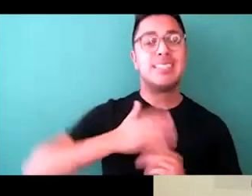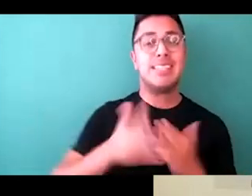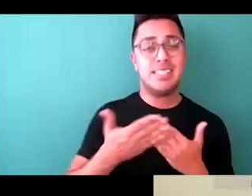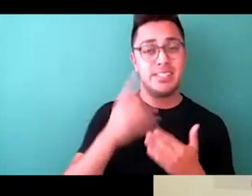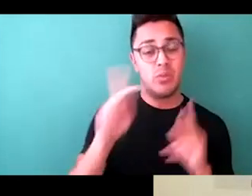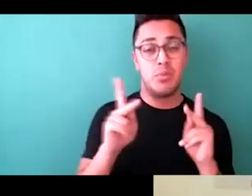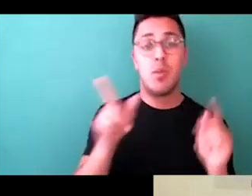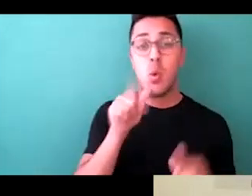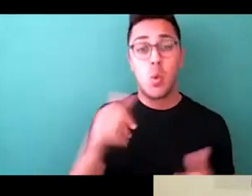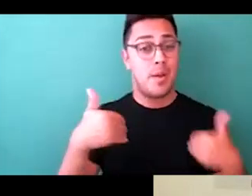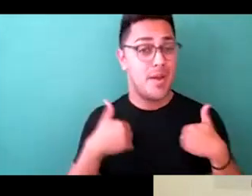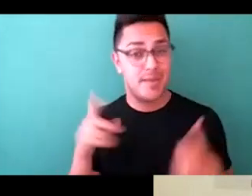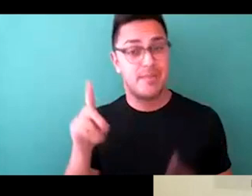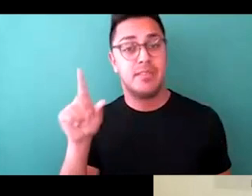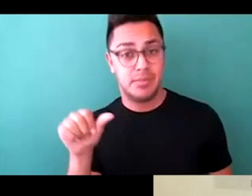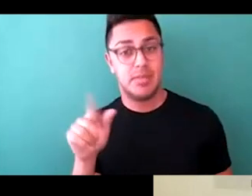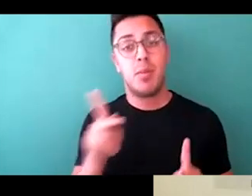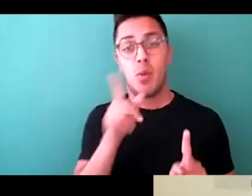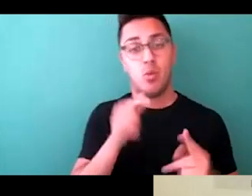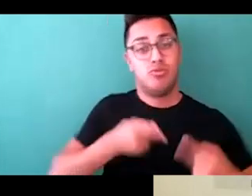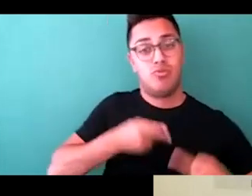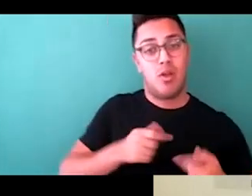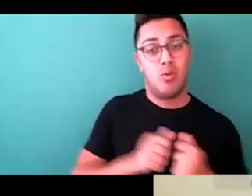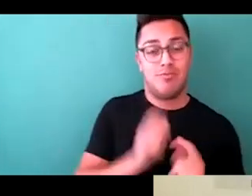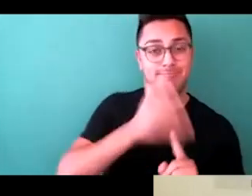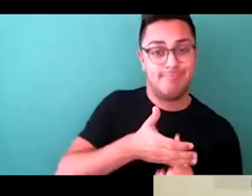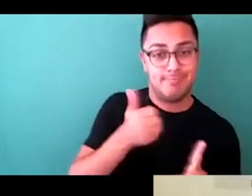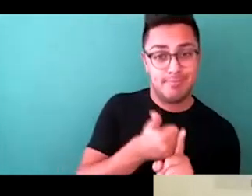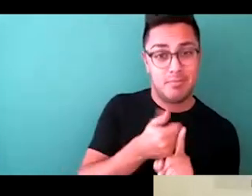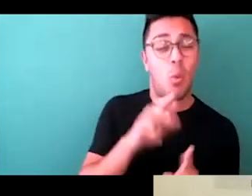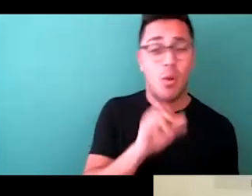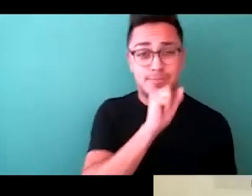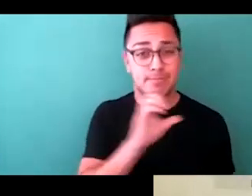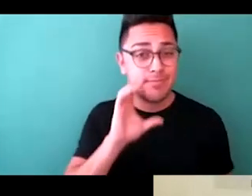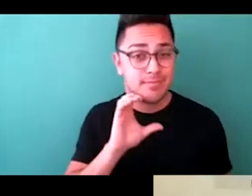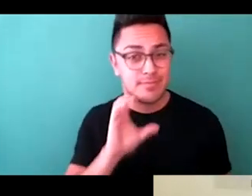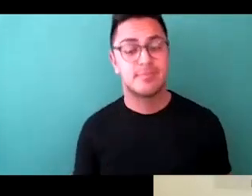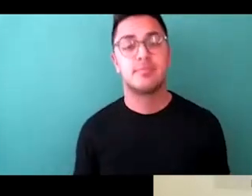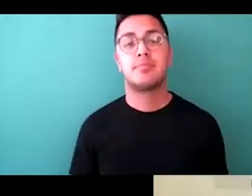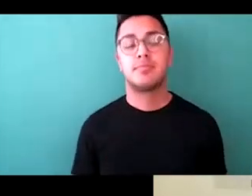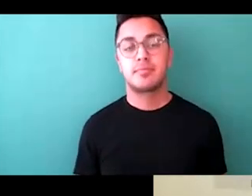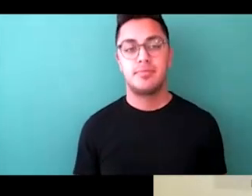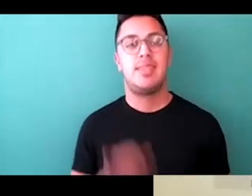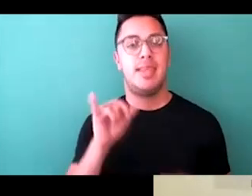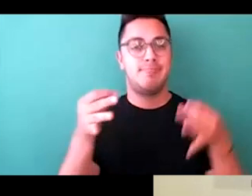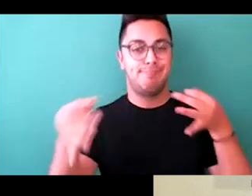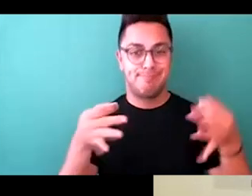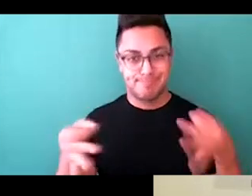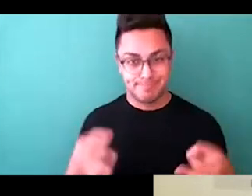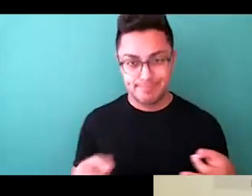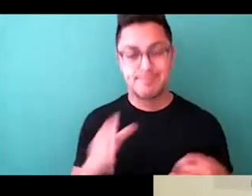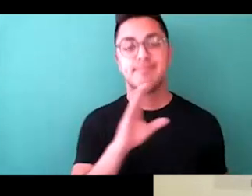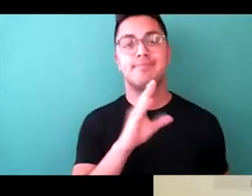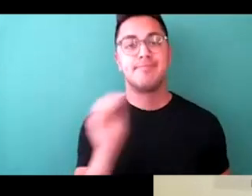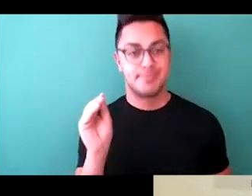those that struggle with dressing themselves or the elderly. So that is the definition and the